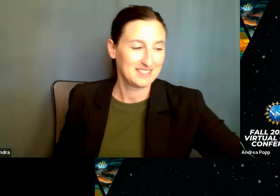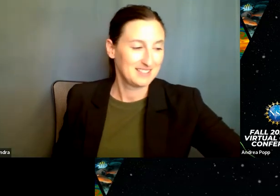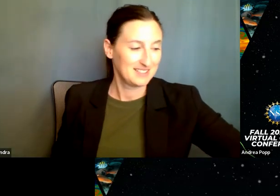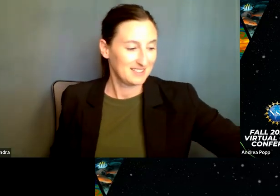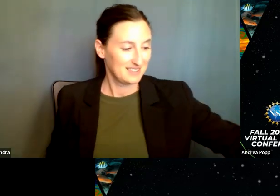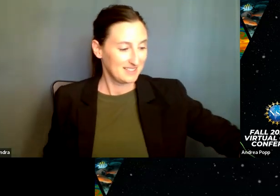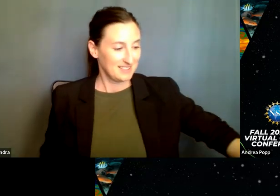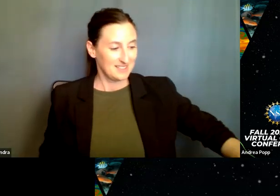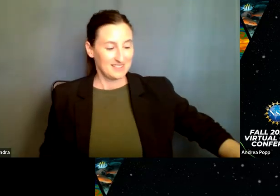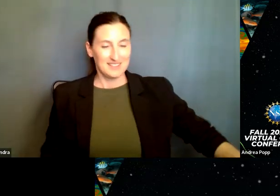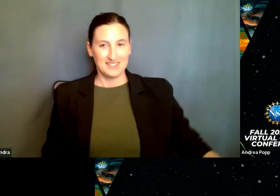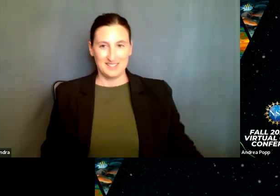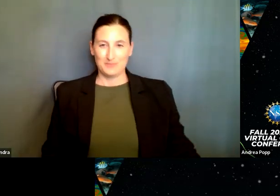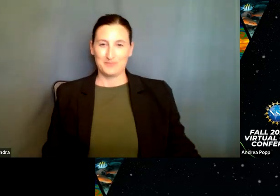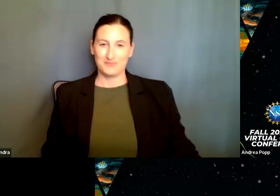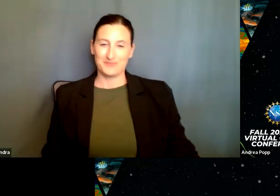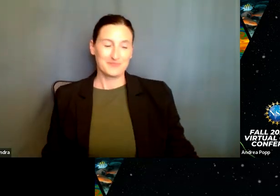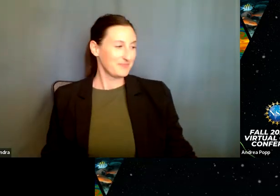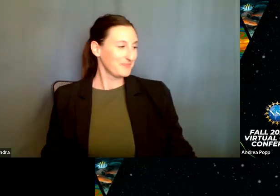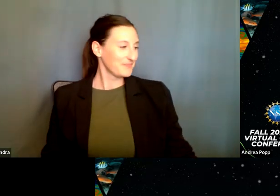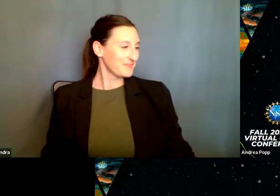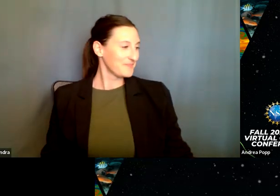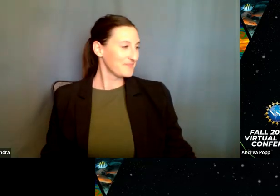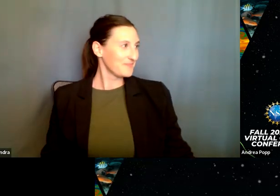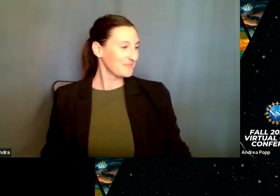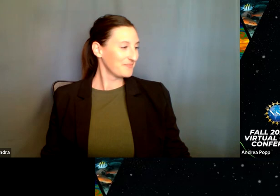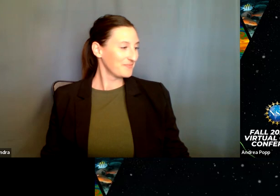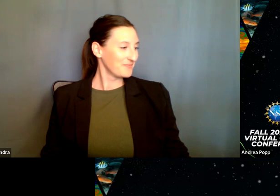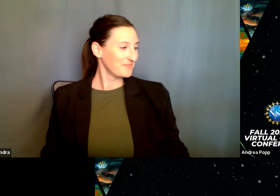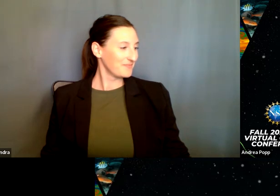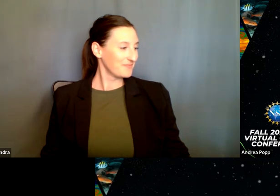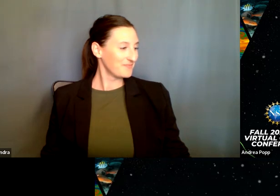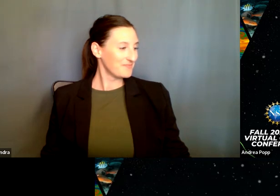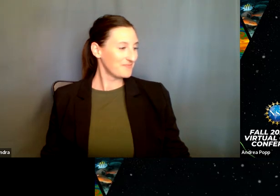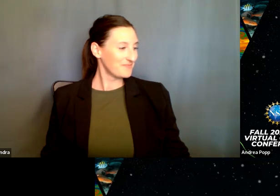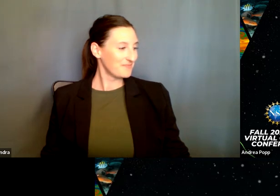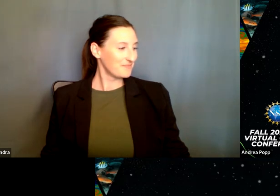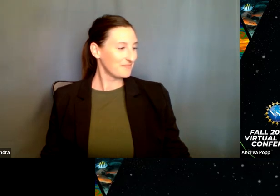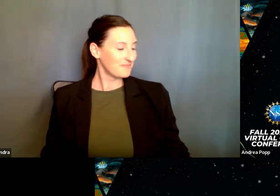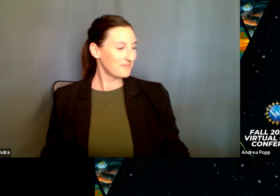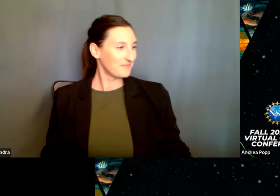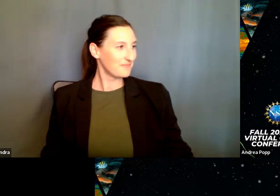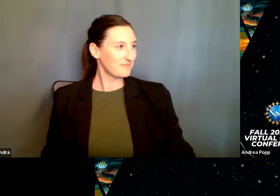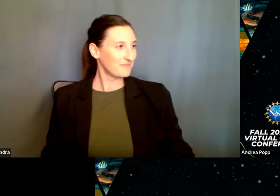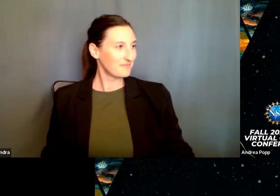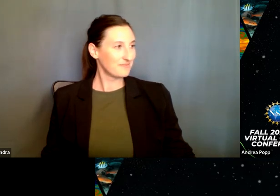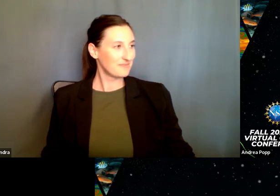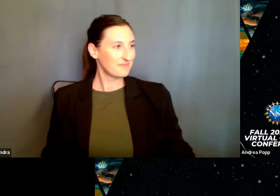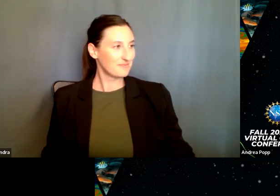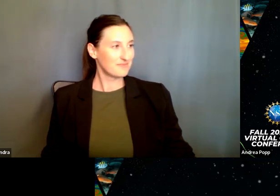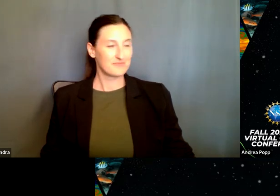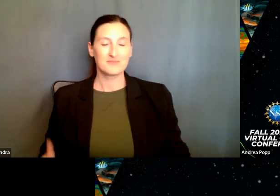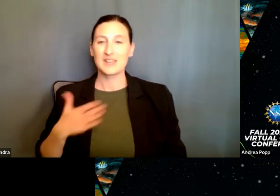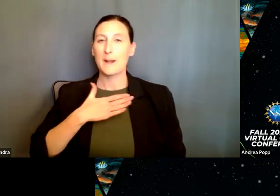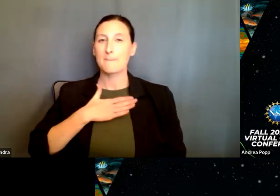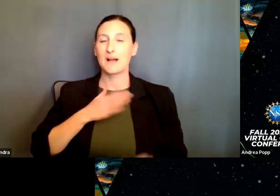all want to be those people. Um, all right. So the next question is, um, my university office of research does not have a guideline